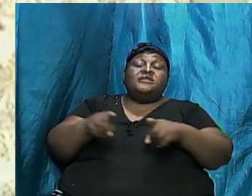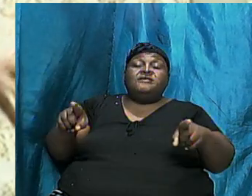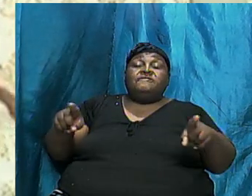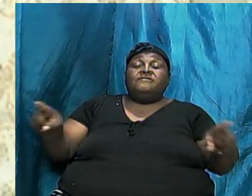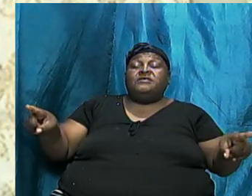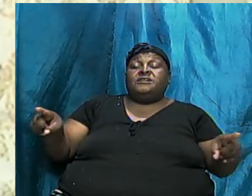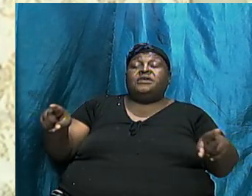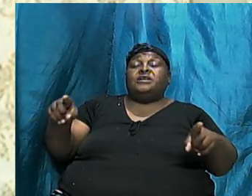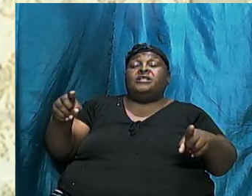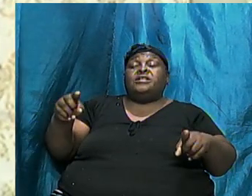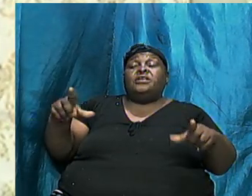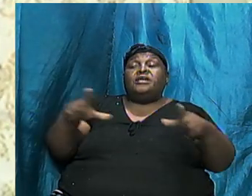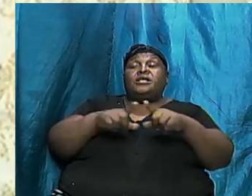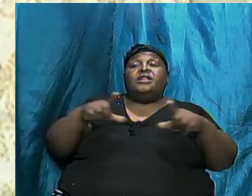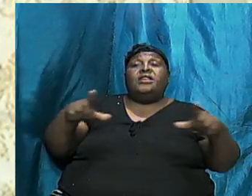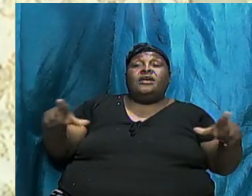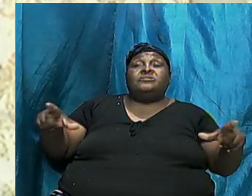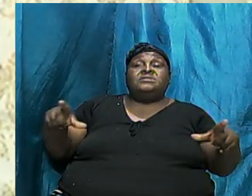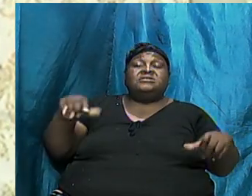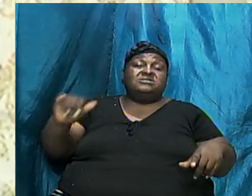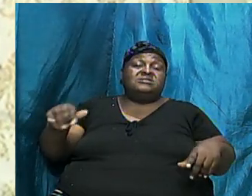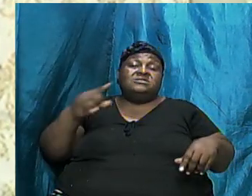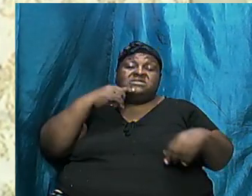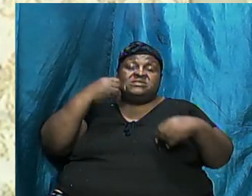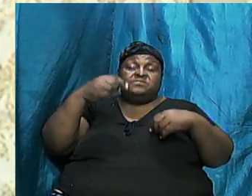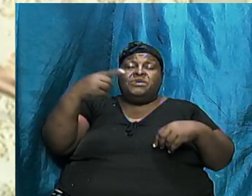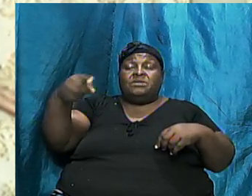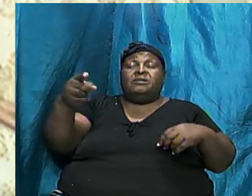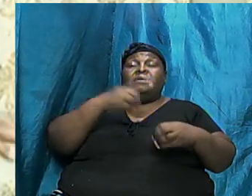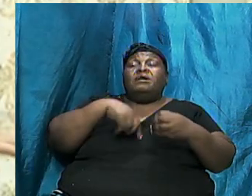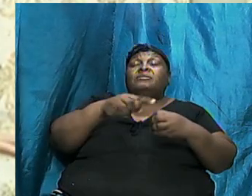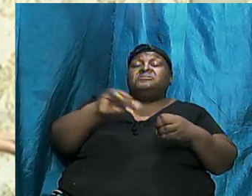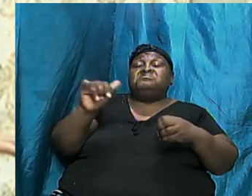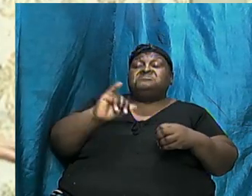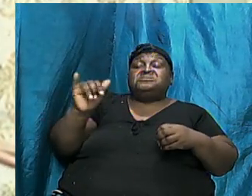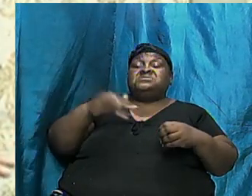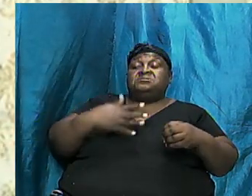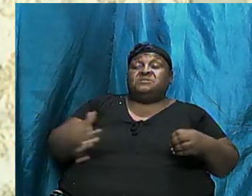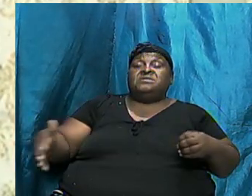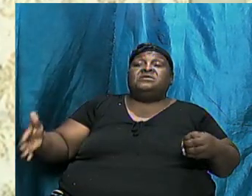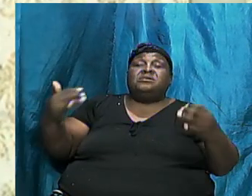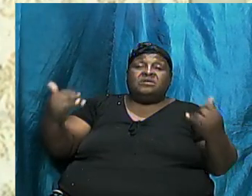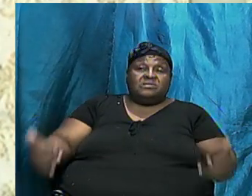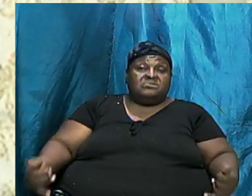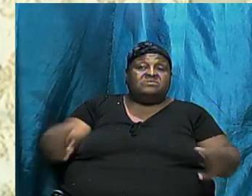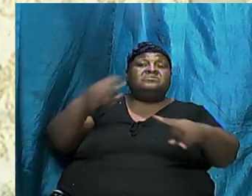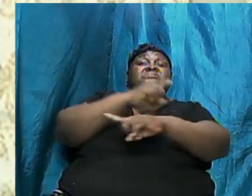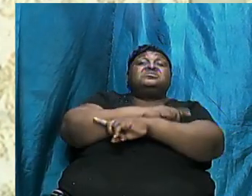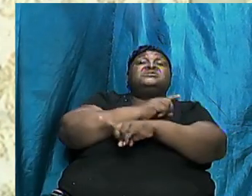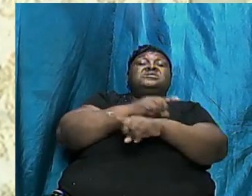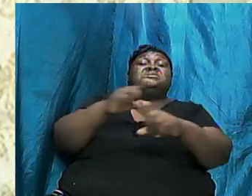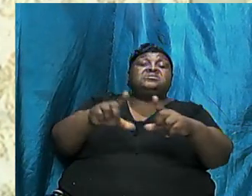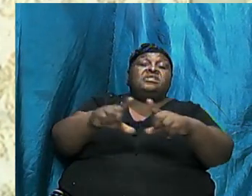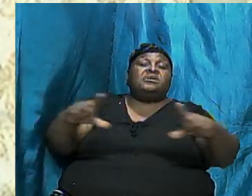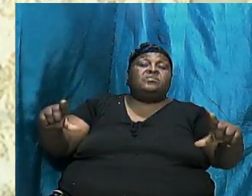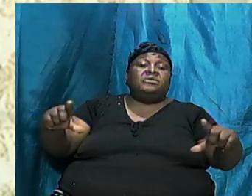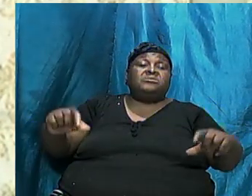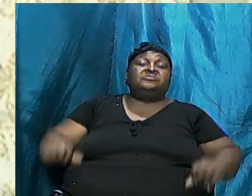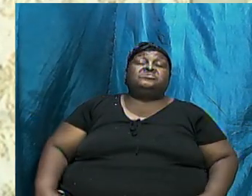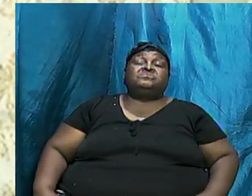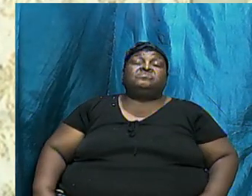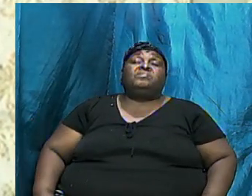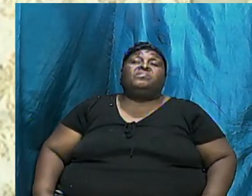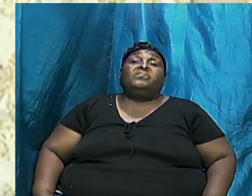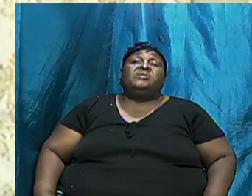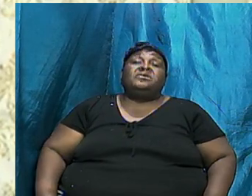All Speaking About The Same Thing In Today's Language I Submit To Us Brothers And Sisters That